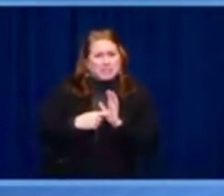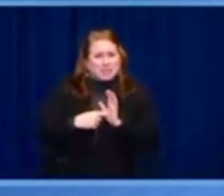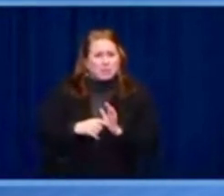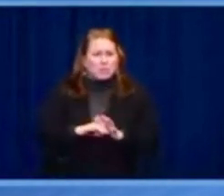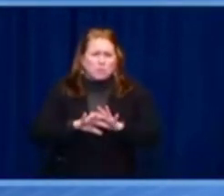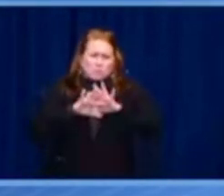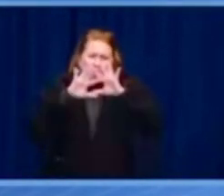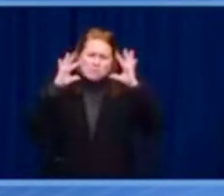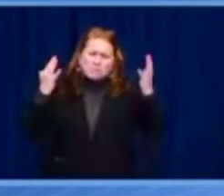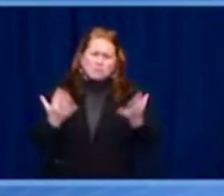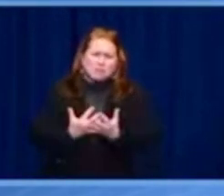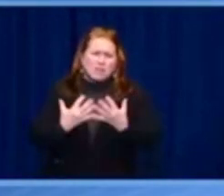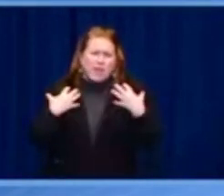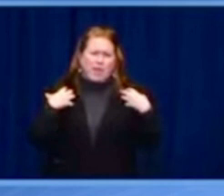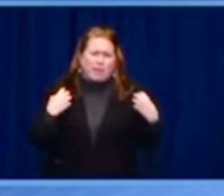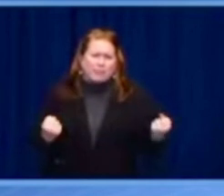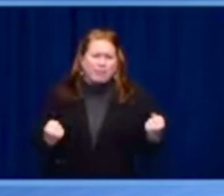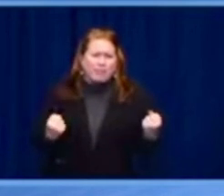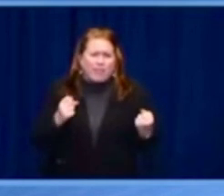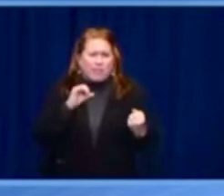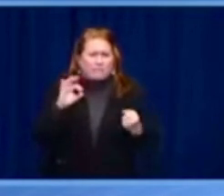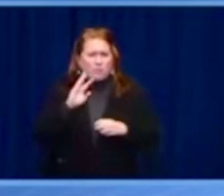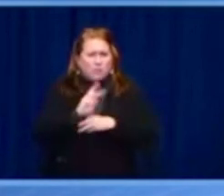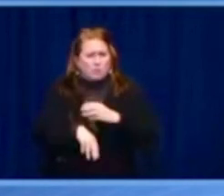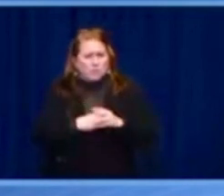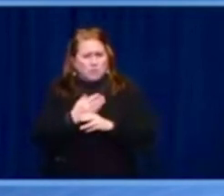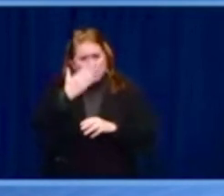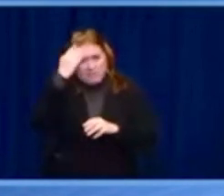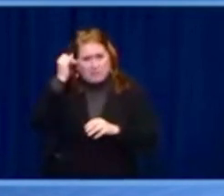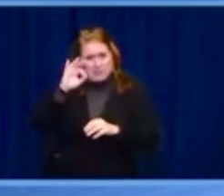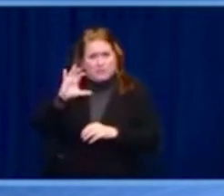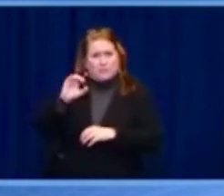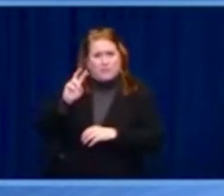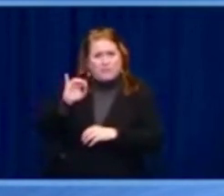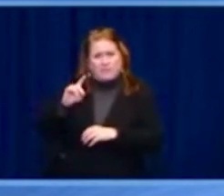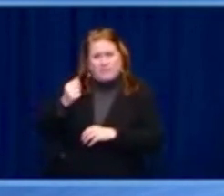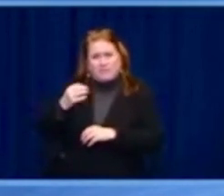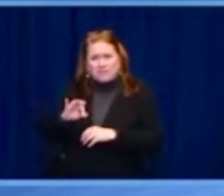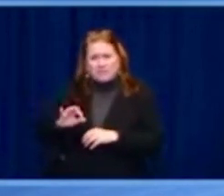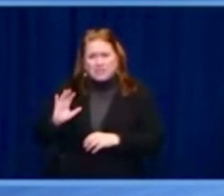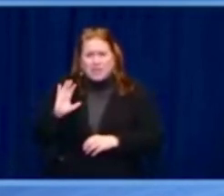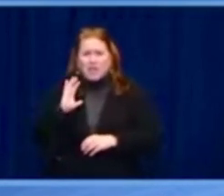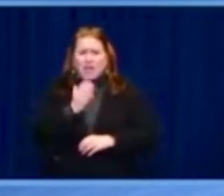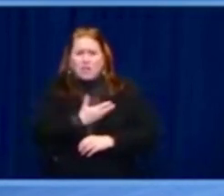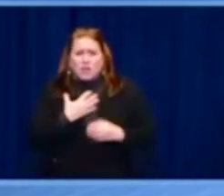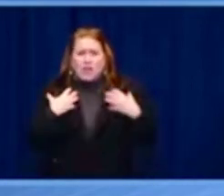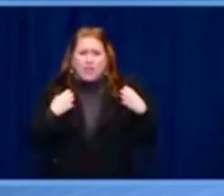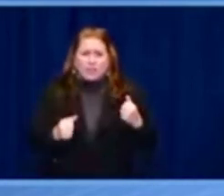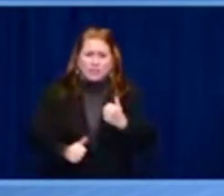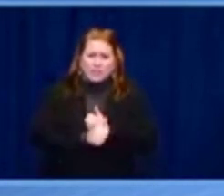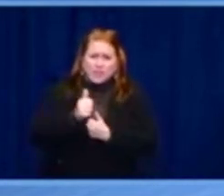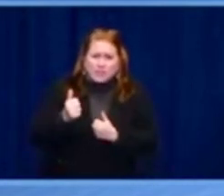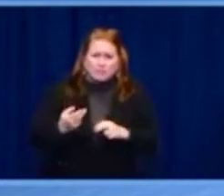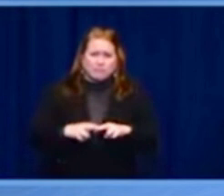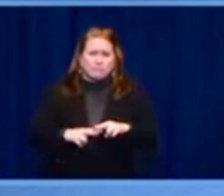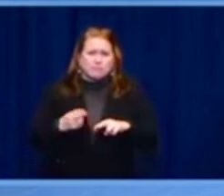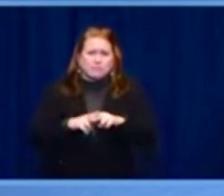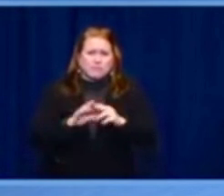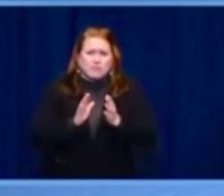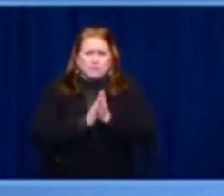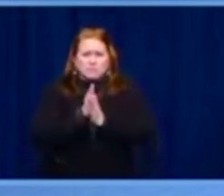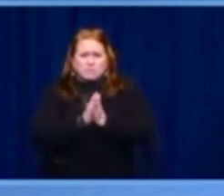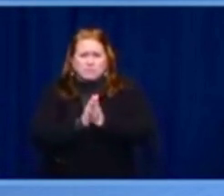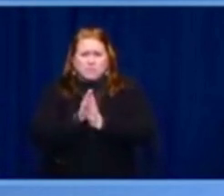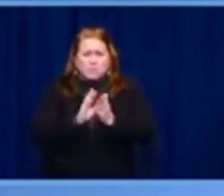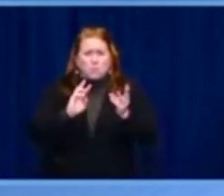in solidarity with the brave Ukrainian people as they defend their democracy. So today, the United States is building on our enduring